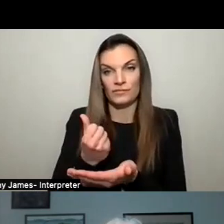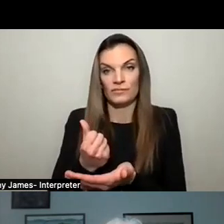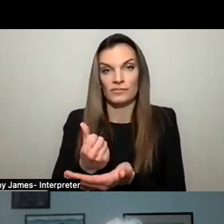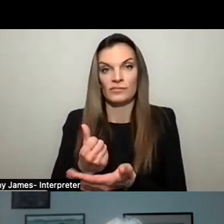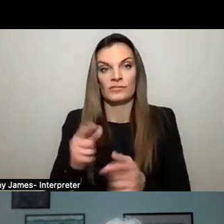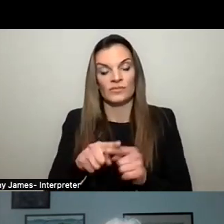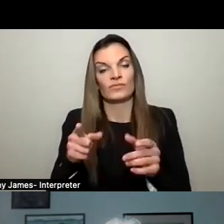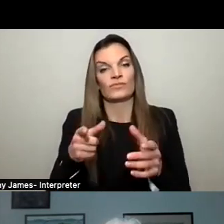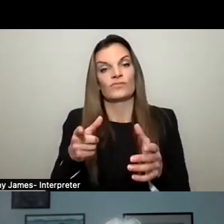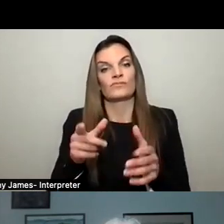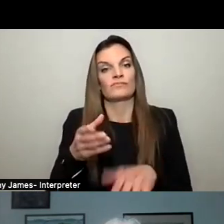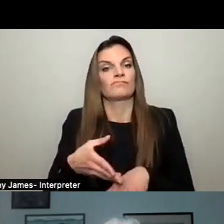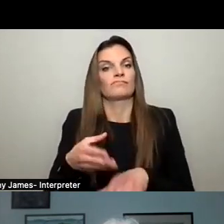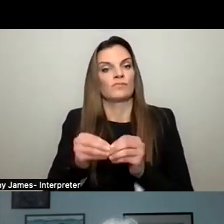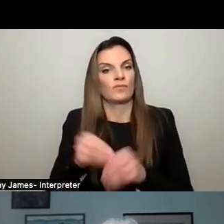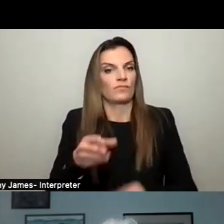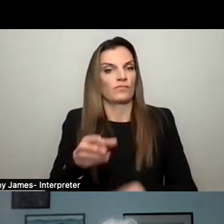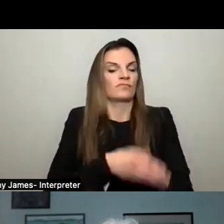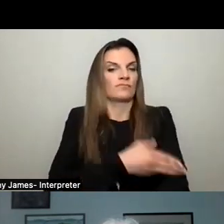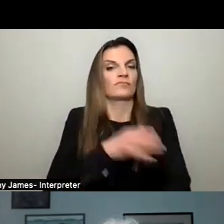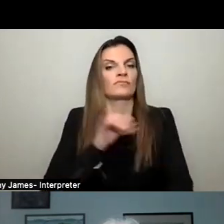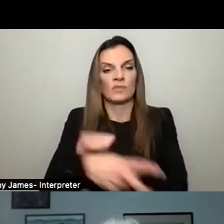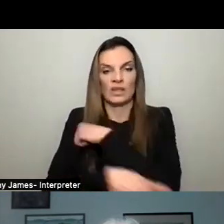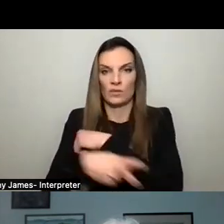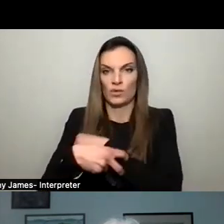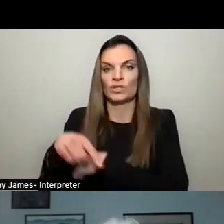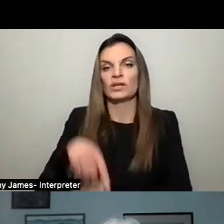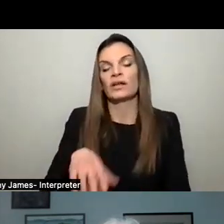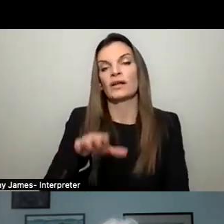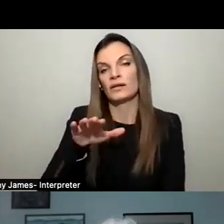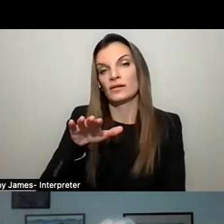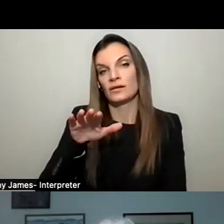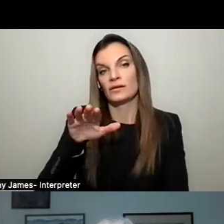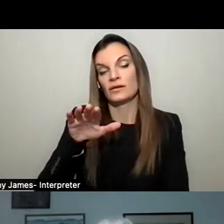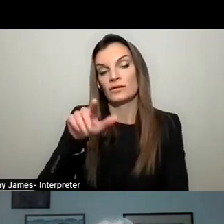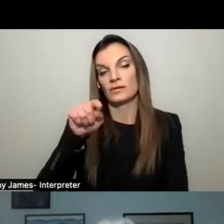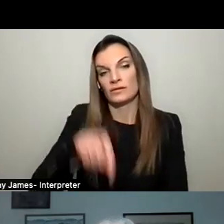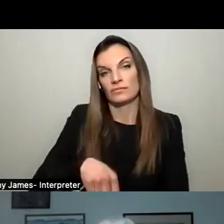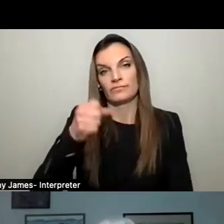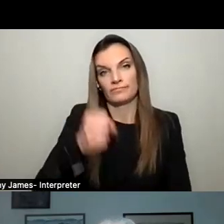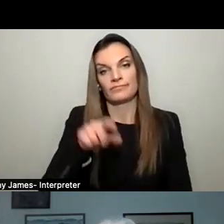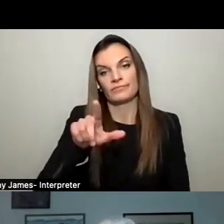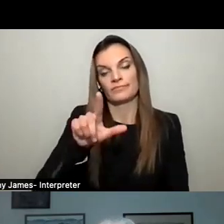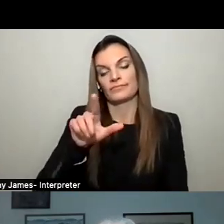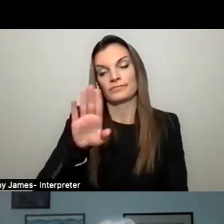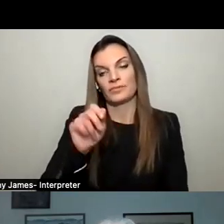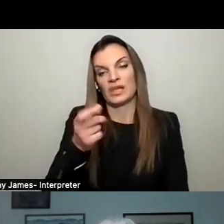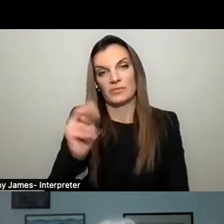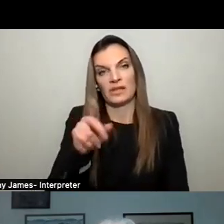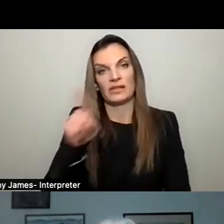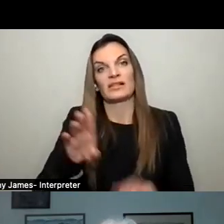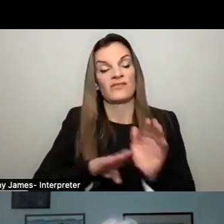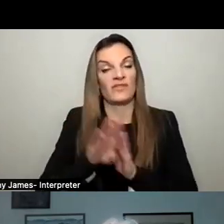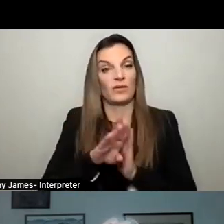because of the bridge over, um, at Lower Beekman that goes to edge. And the developer was required to redo